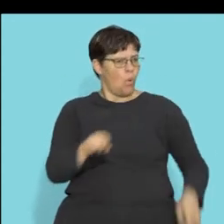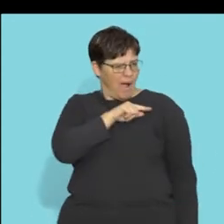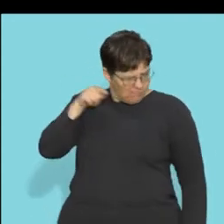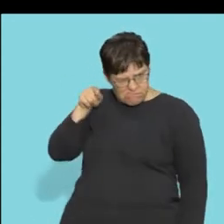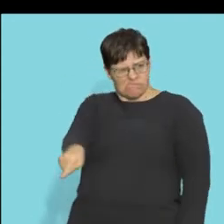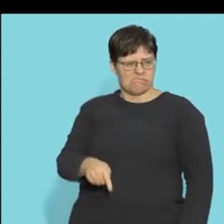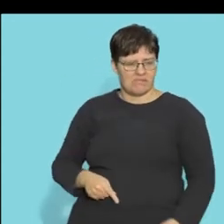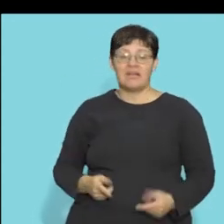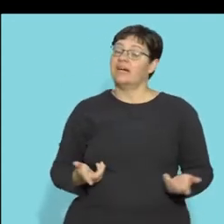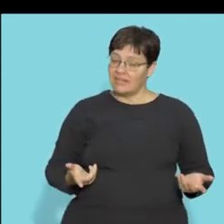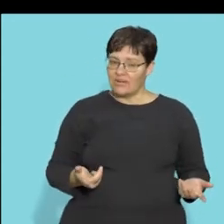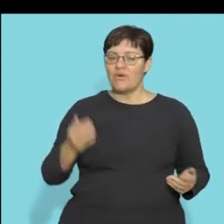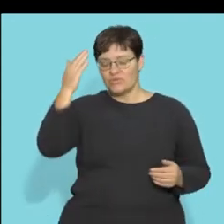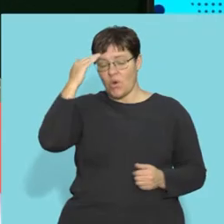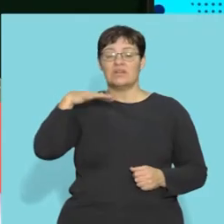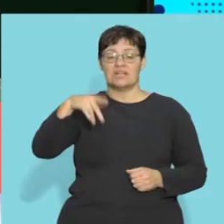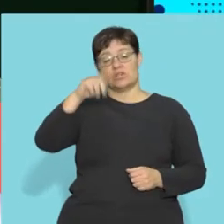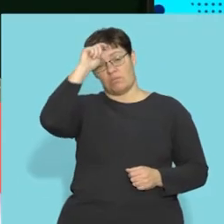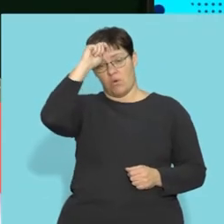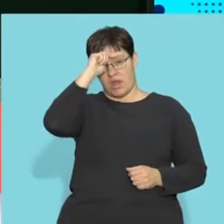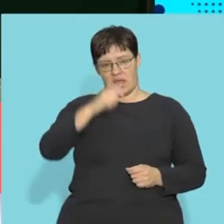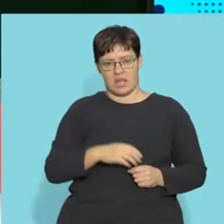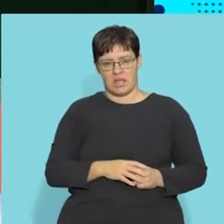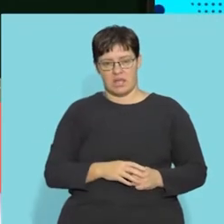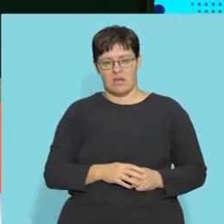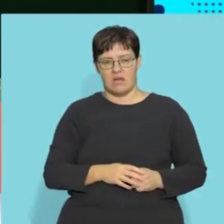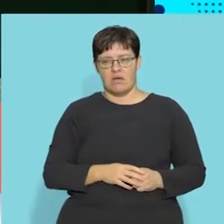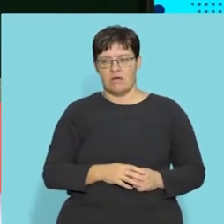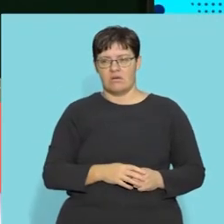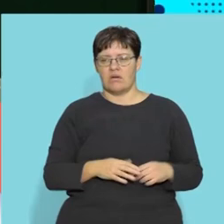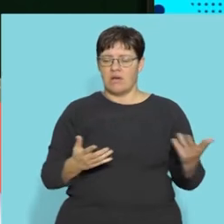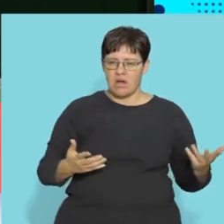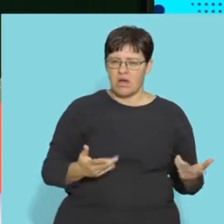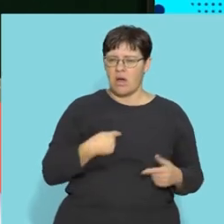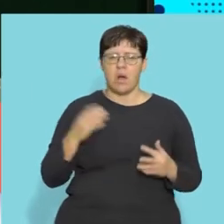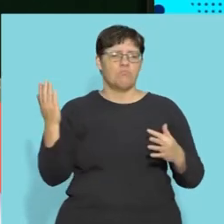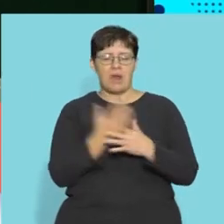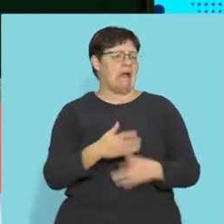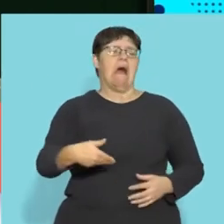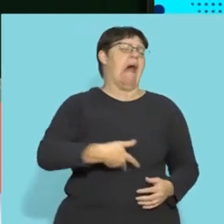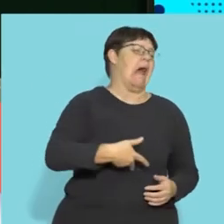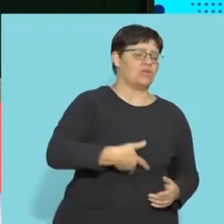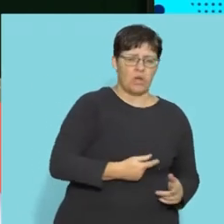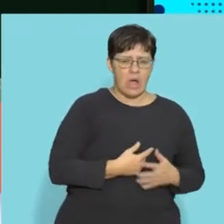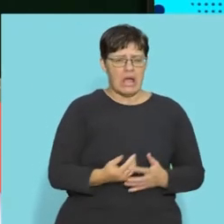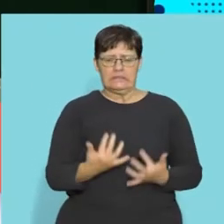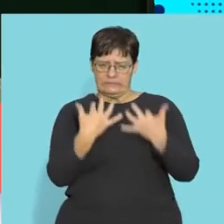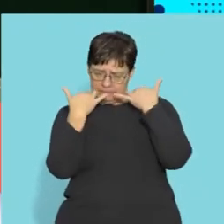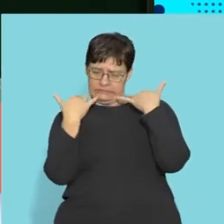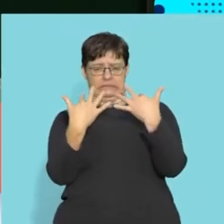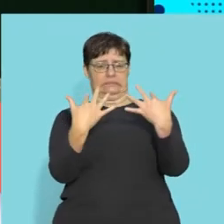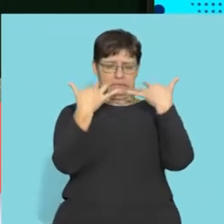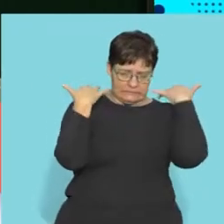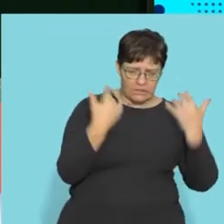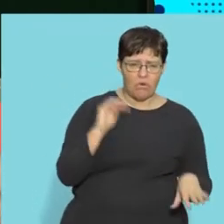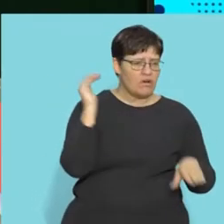that you can blame for a lot of things in your life we know that teenage boys are very hungry always right first break already